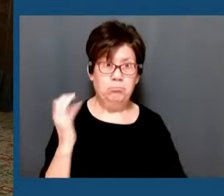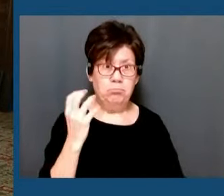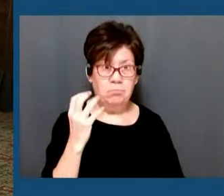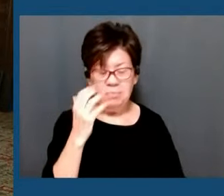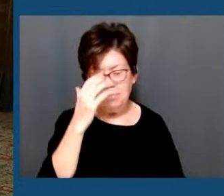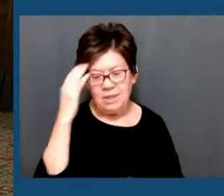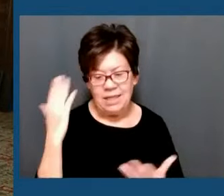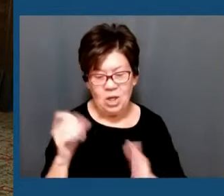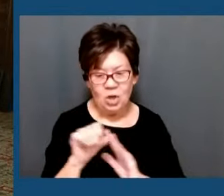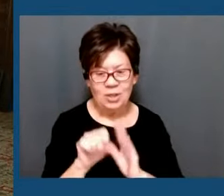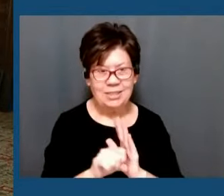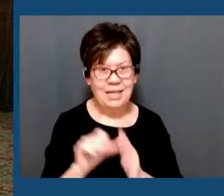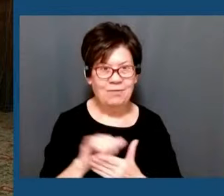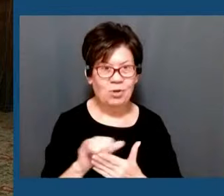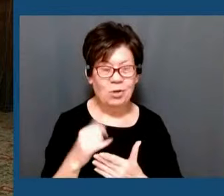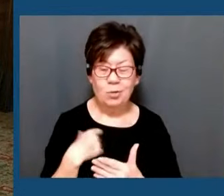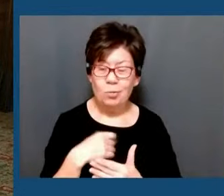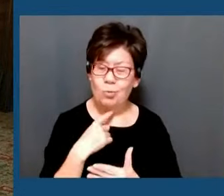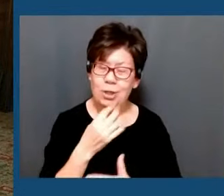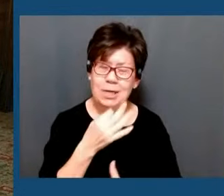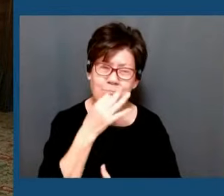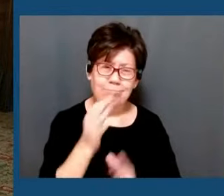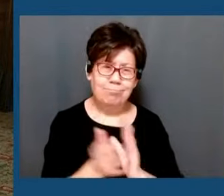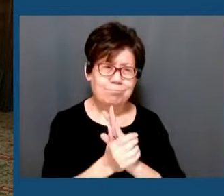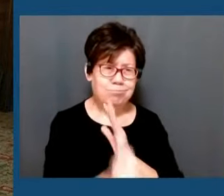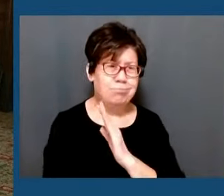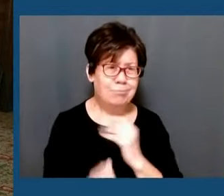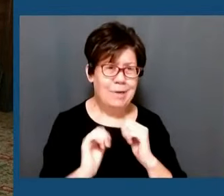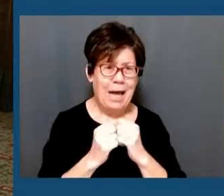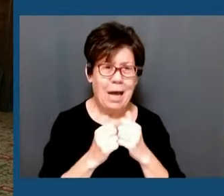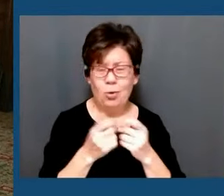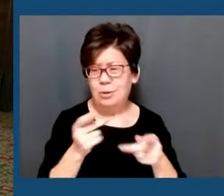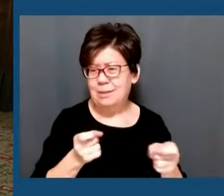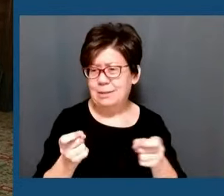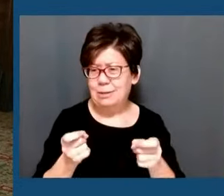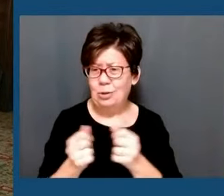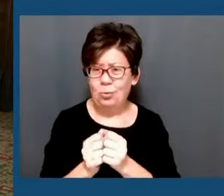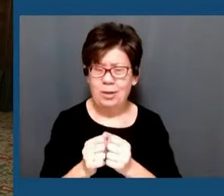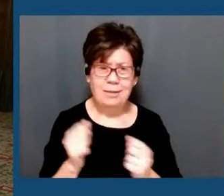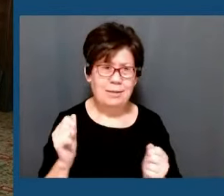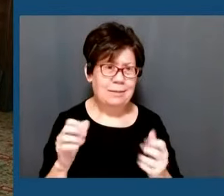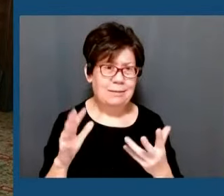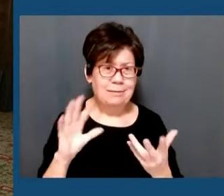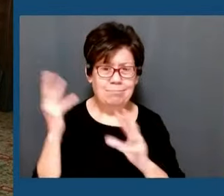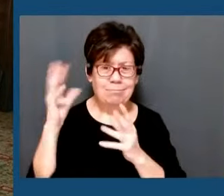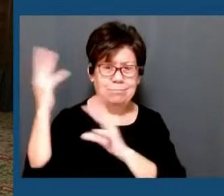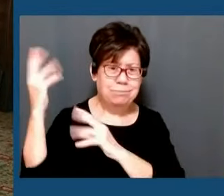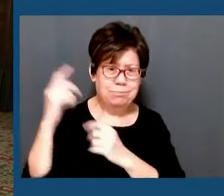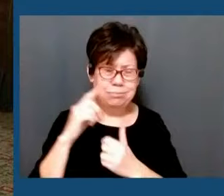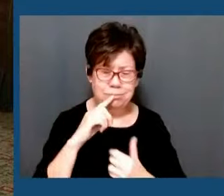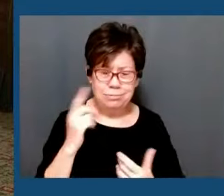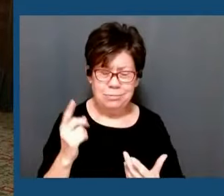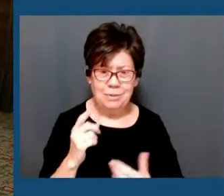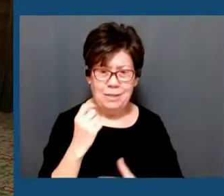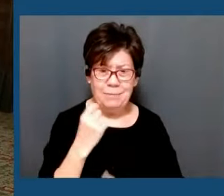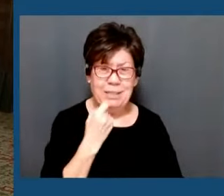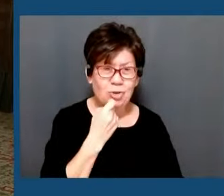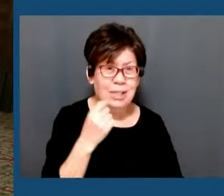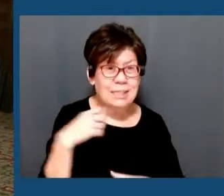masters of disasters. We know how to handle this from, you know, snowstorm just a couple days ago.